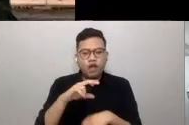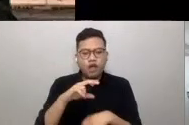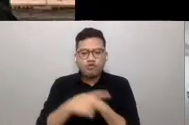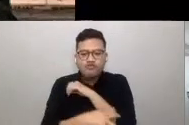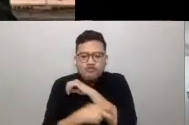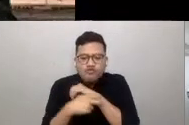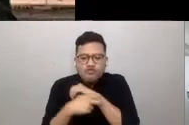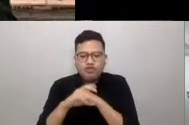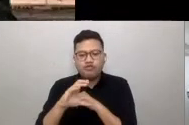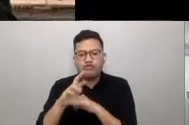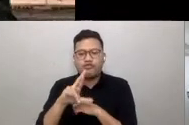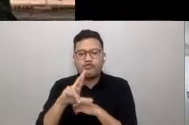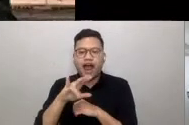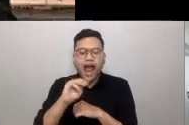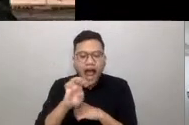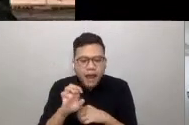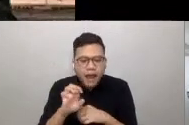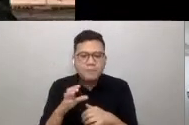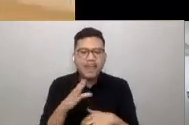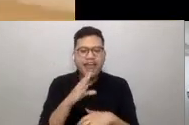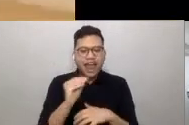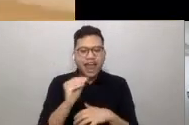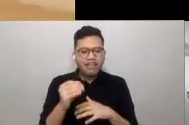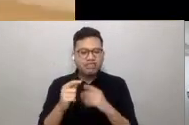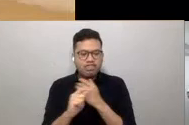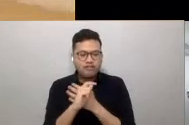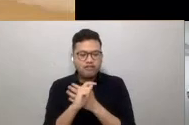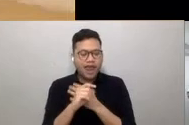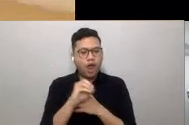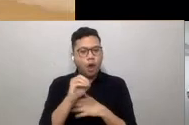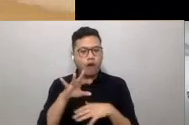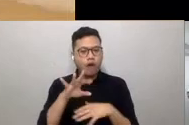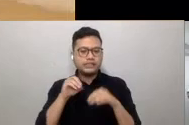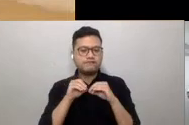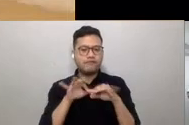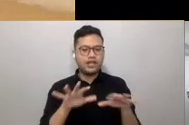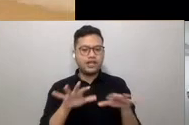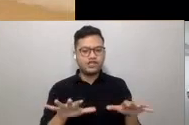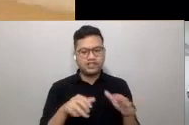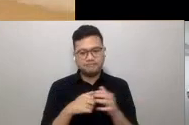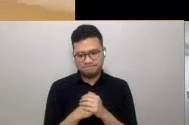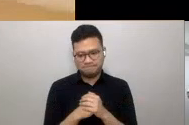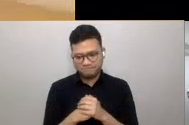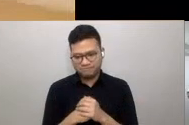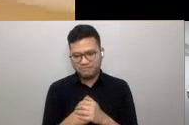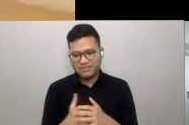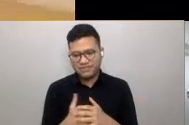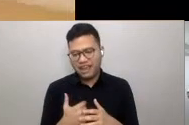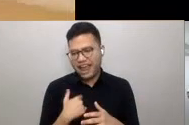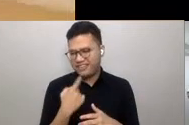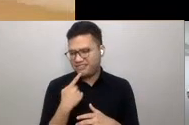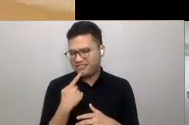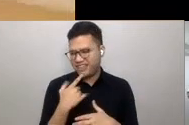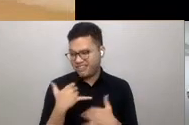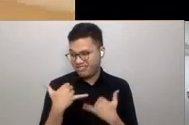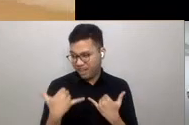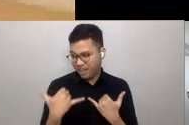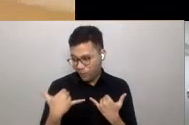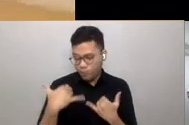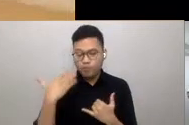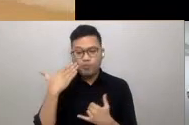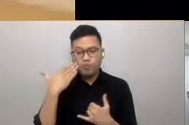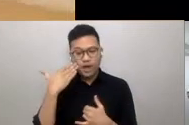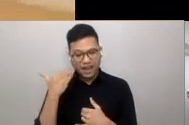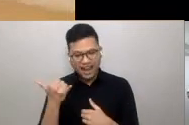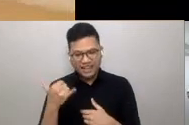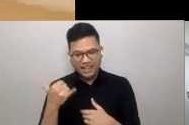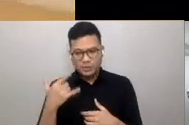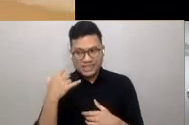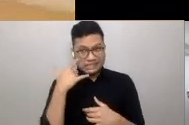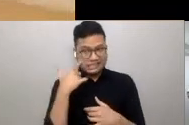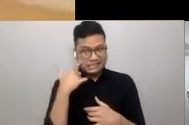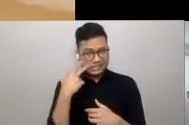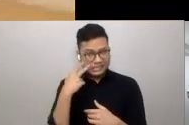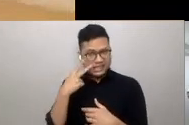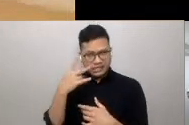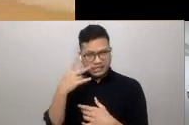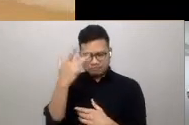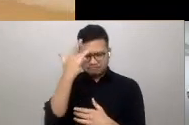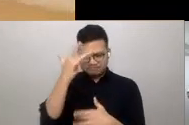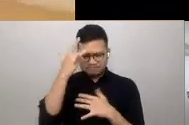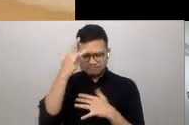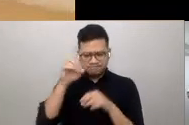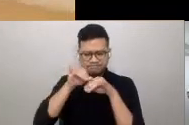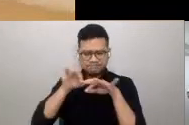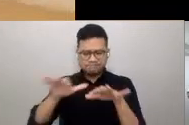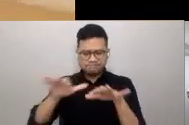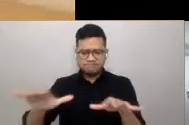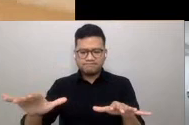biological threat of infection. I kind of say current because pandemics, as we have seen throughout history, have